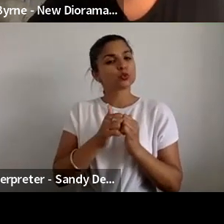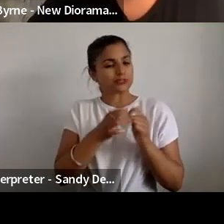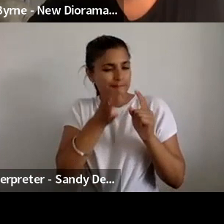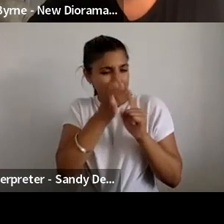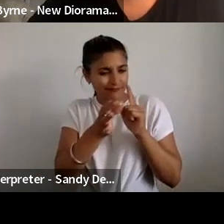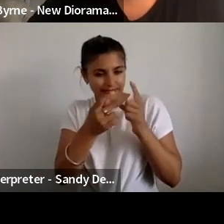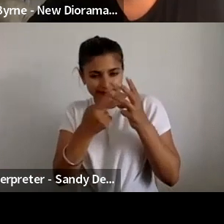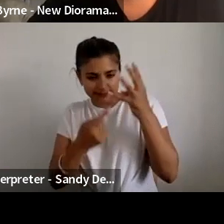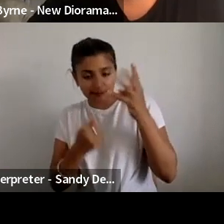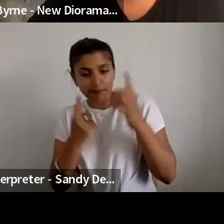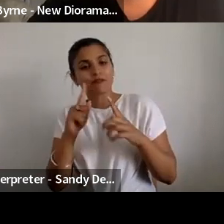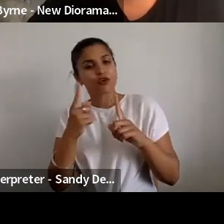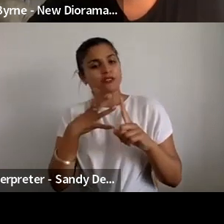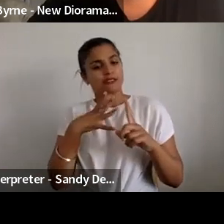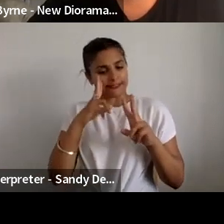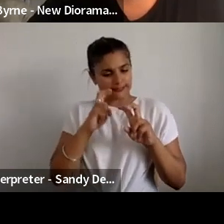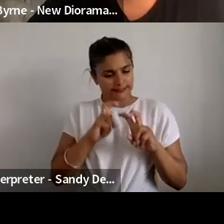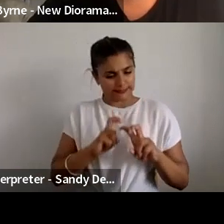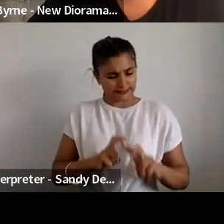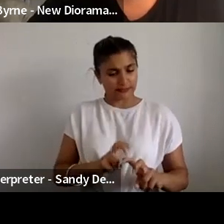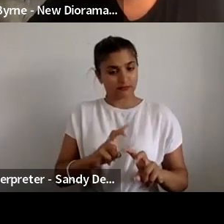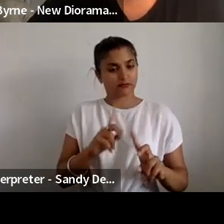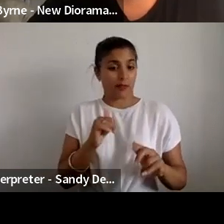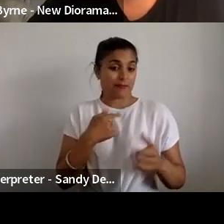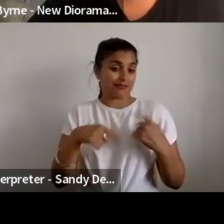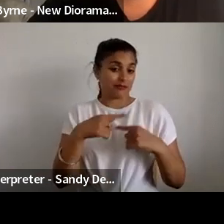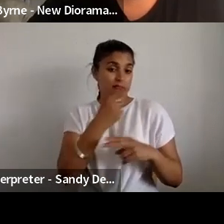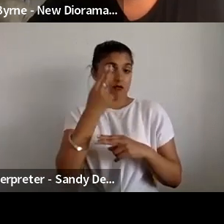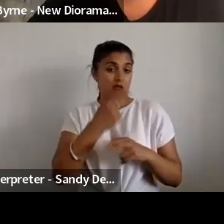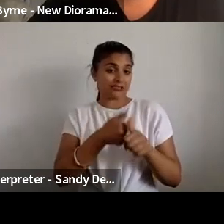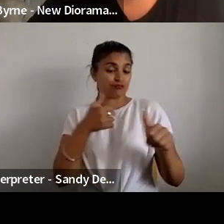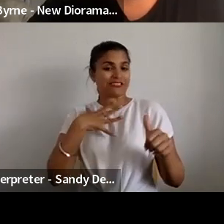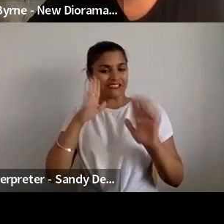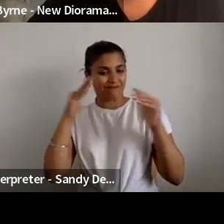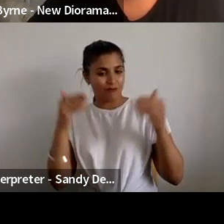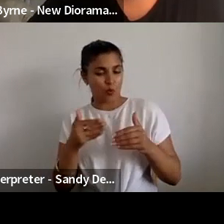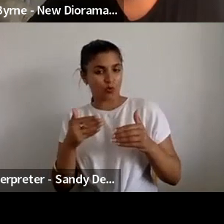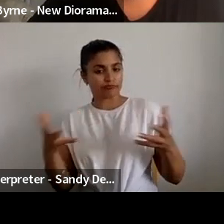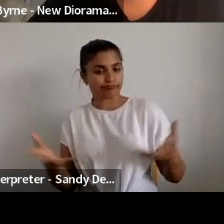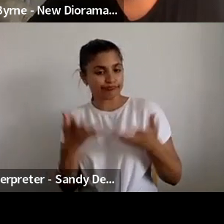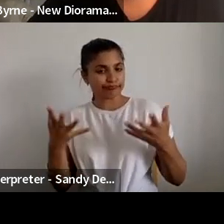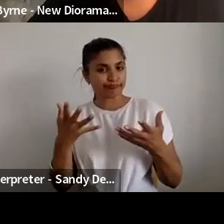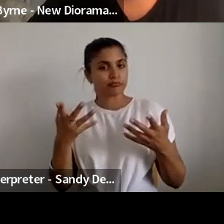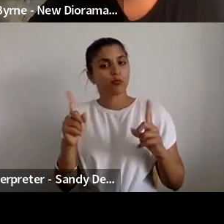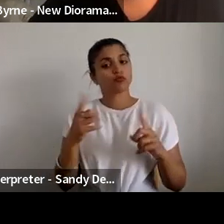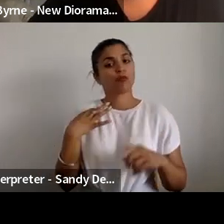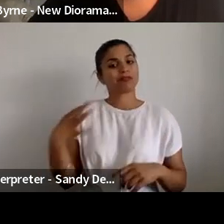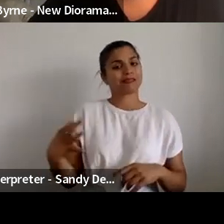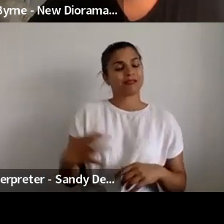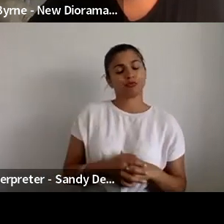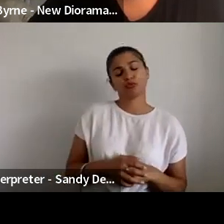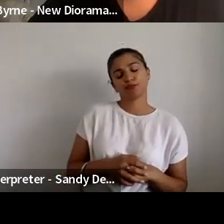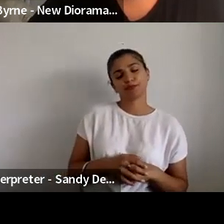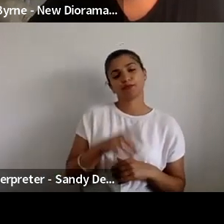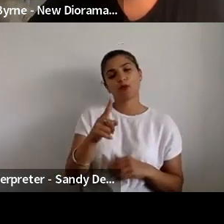work around representation in the arts. Thank you, John, I'm smiling there because there's a great